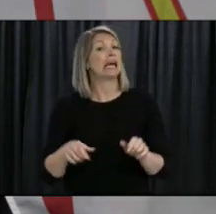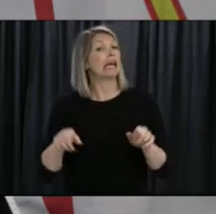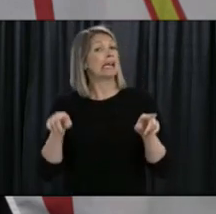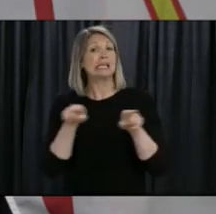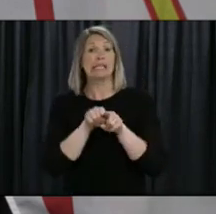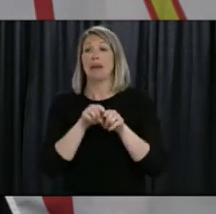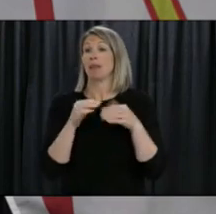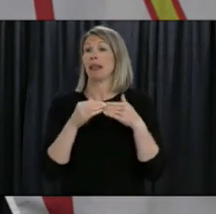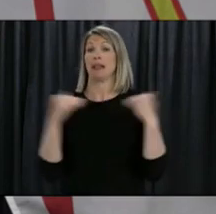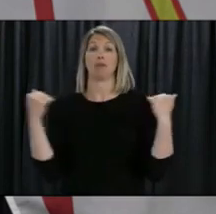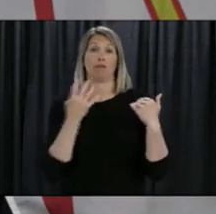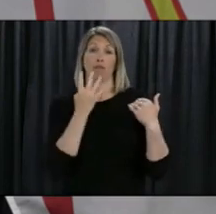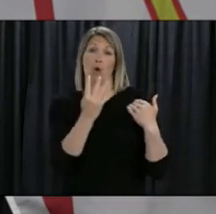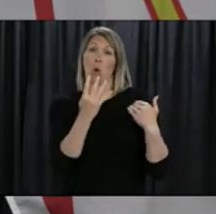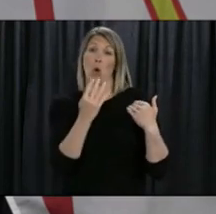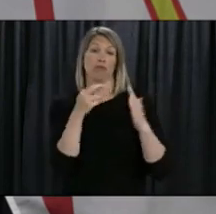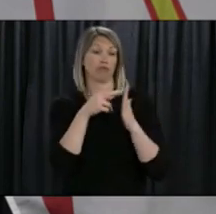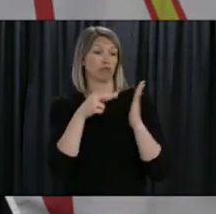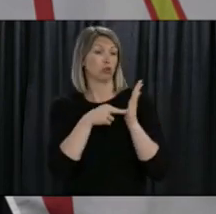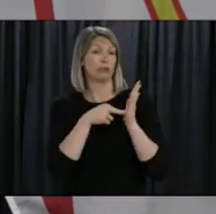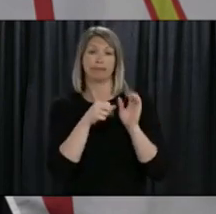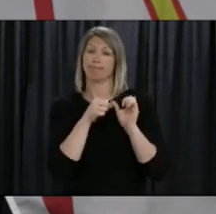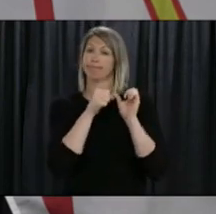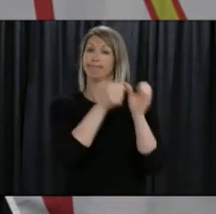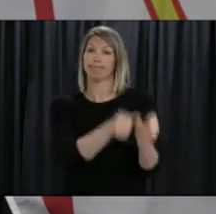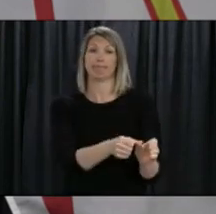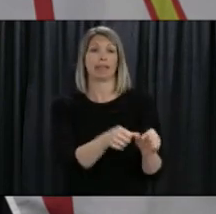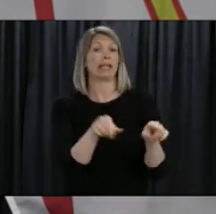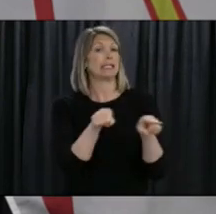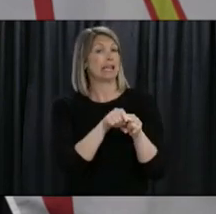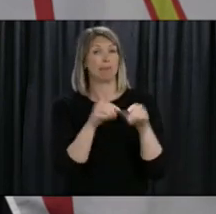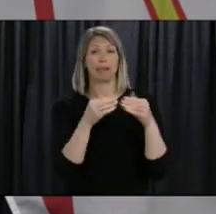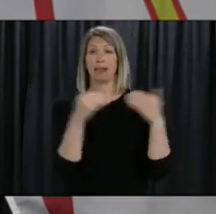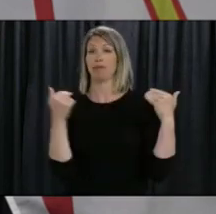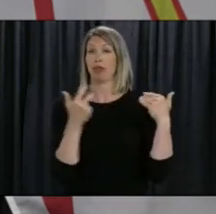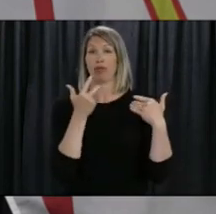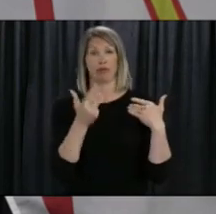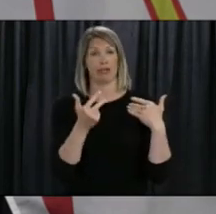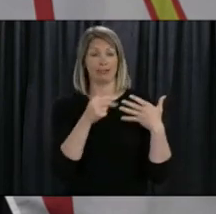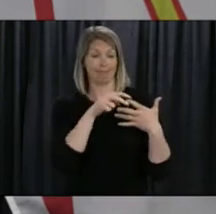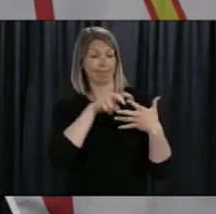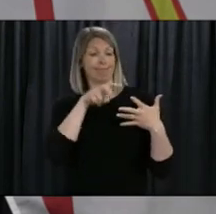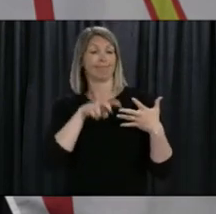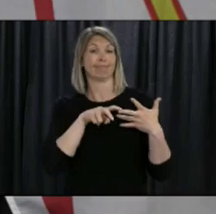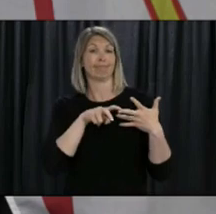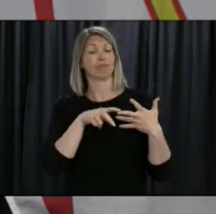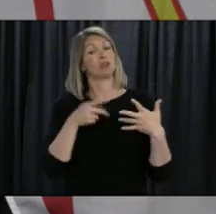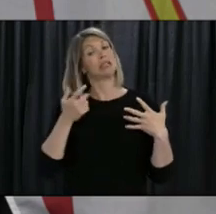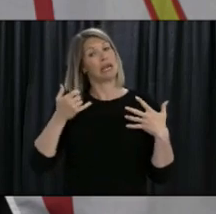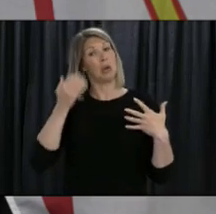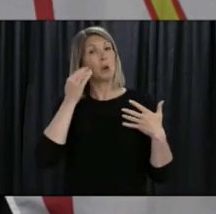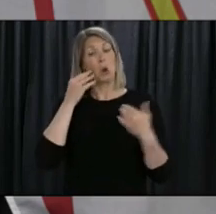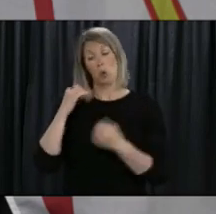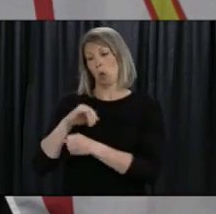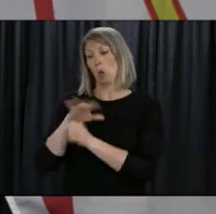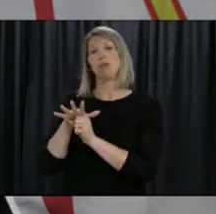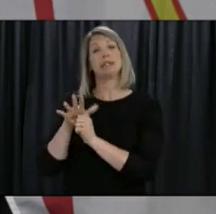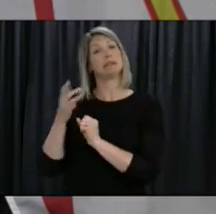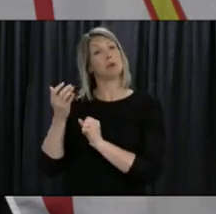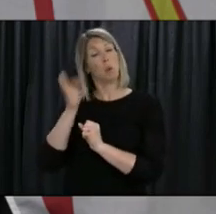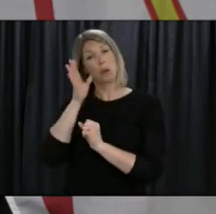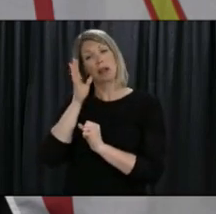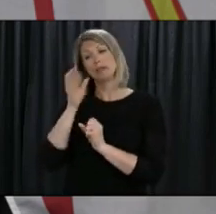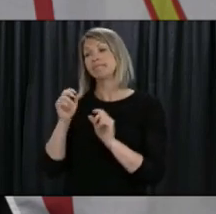4, the same will be required for Alert Level 3. We know this virus will be with us for a while, so we must remain vigilant as we gradually